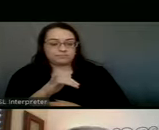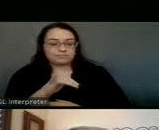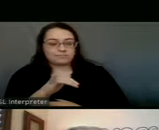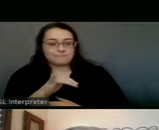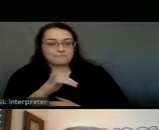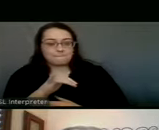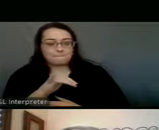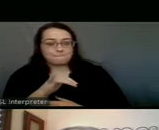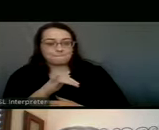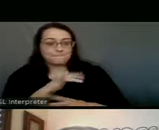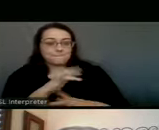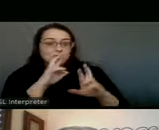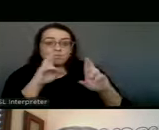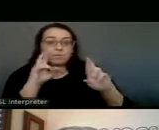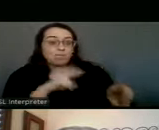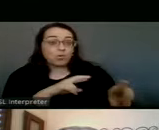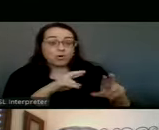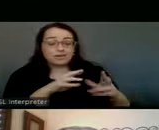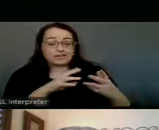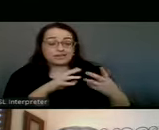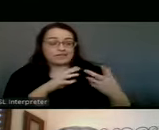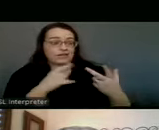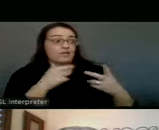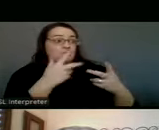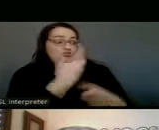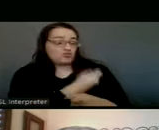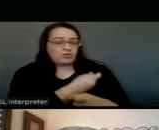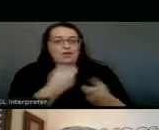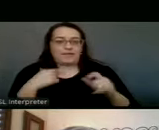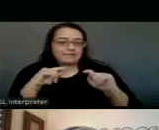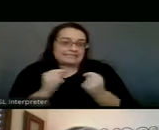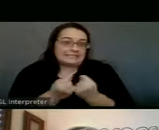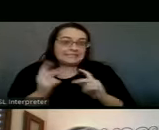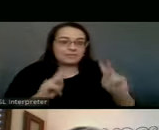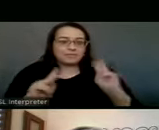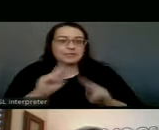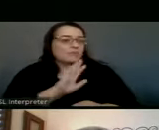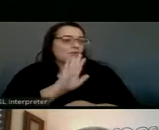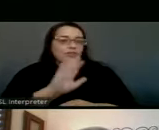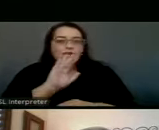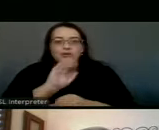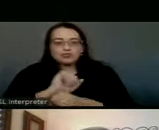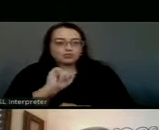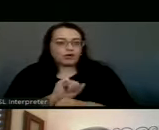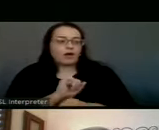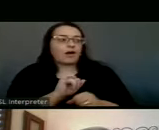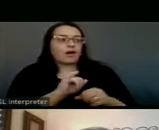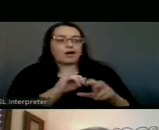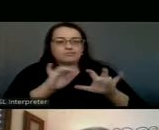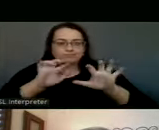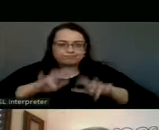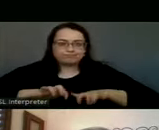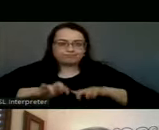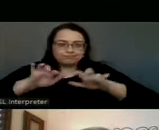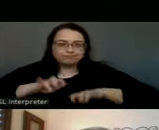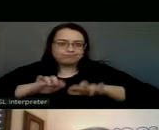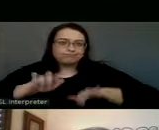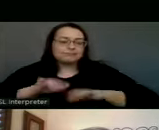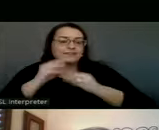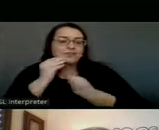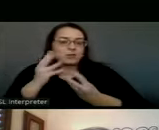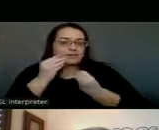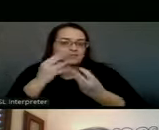reporting the doses administered into M-Track, you we have a team of people who are entering all of that data.